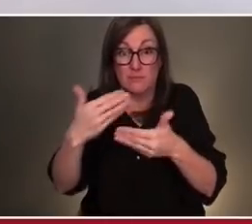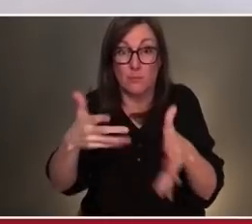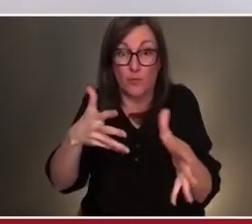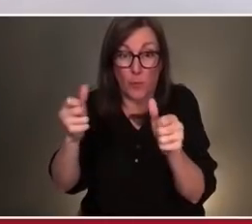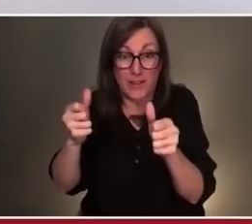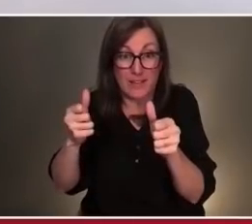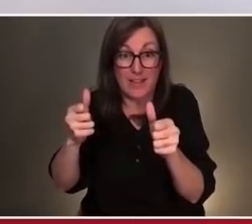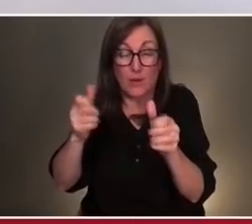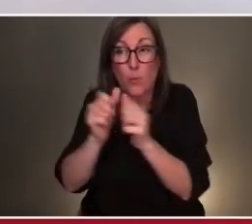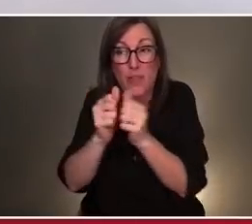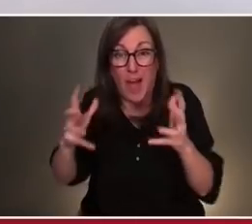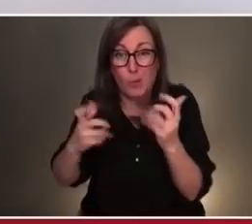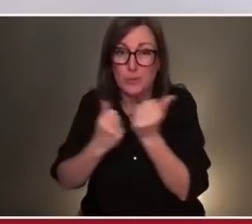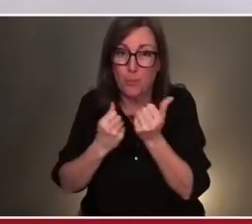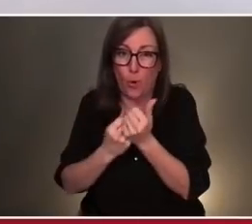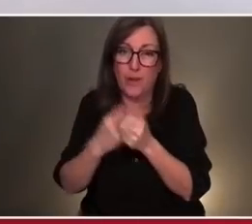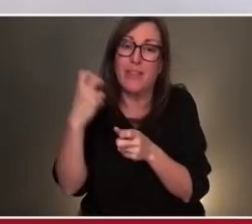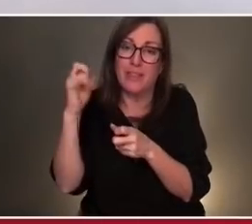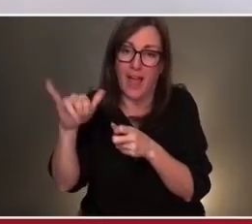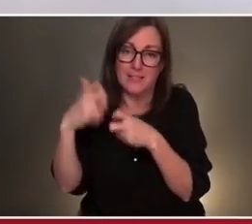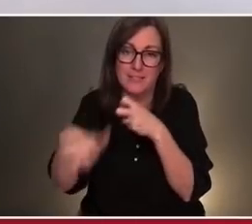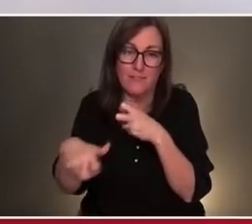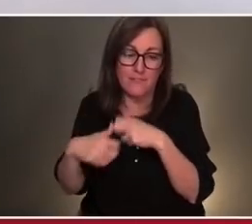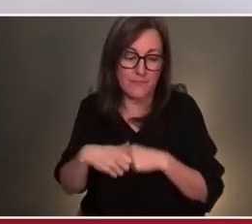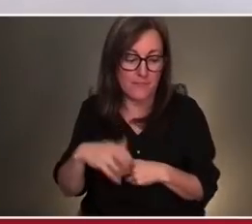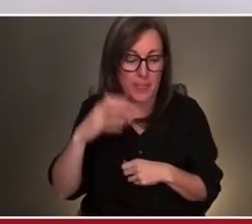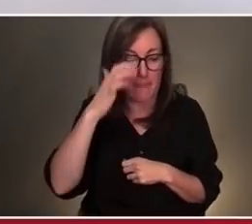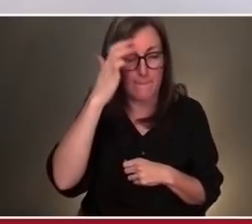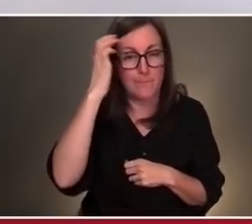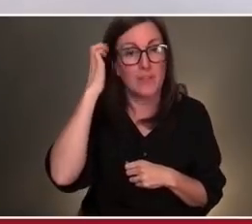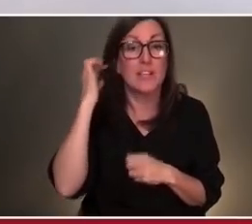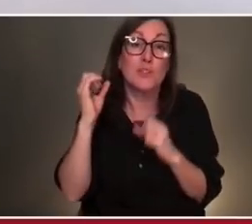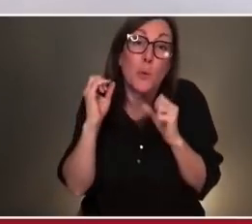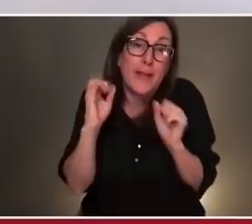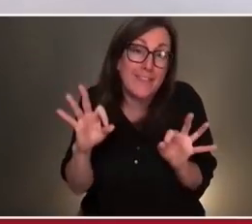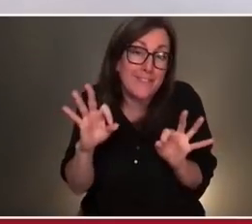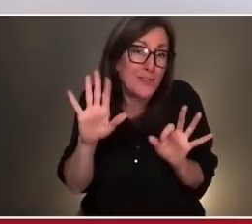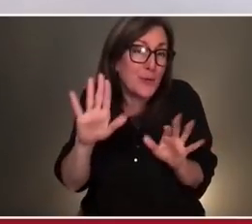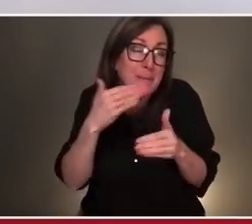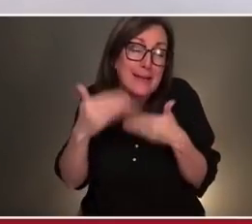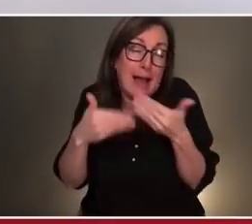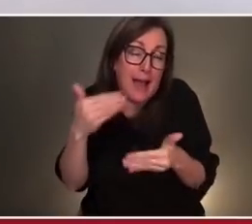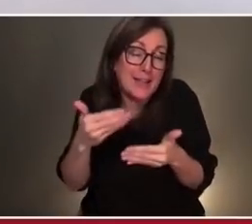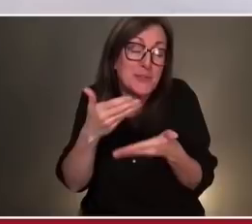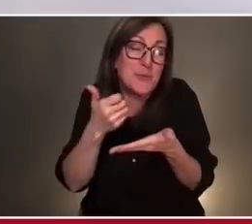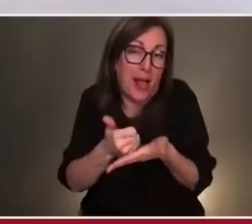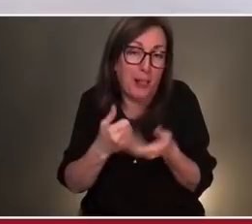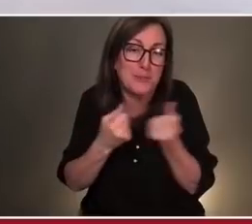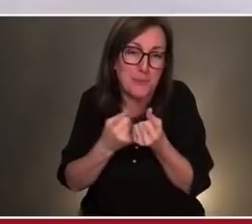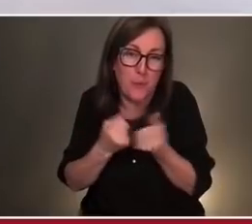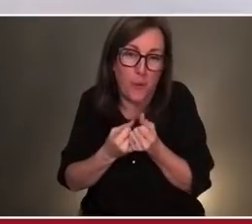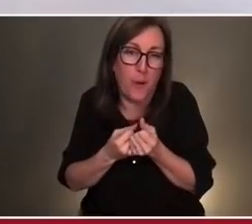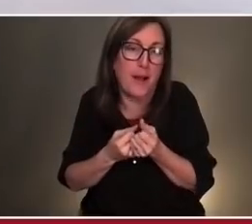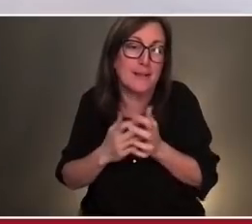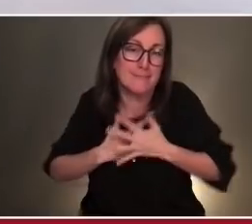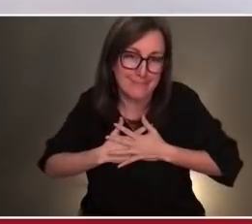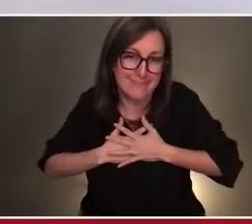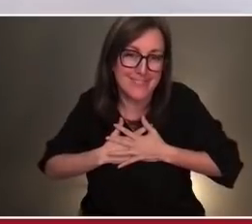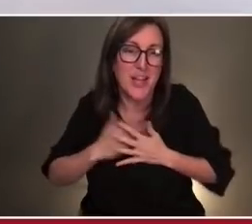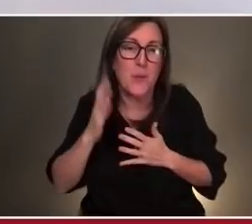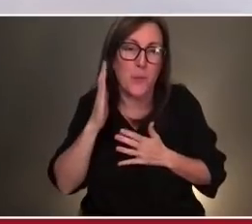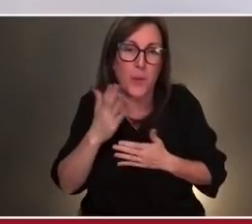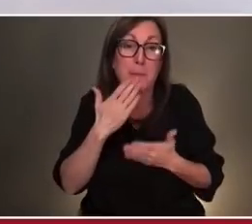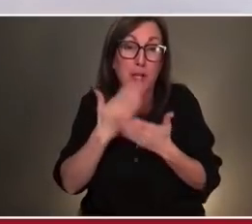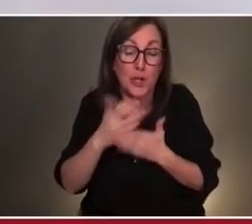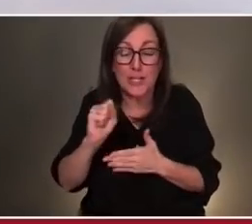I promise you that for anyone who might be so kind to help support us, we will be very, very good stewards